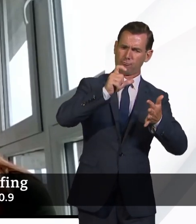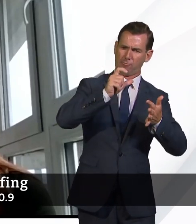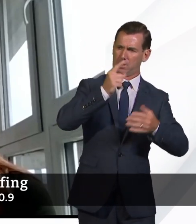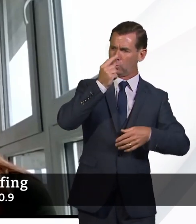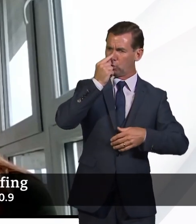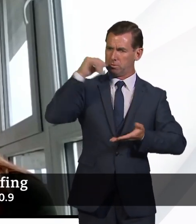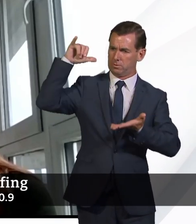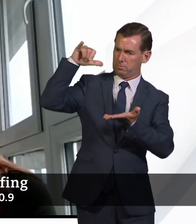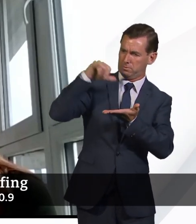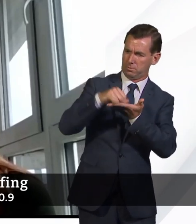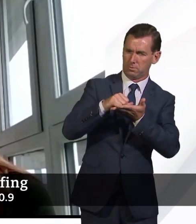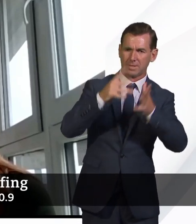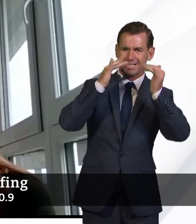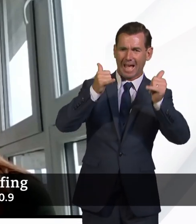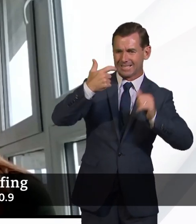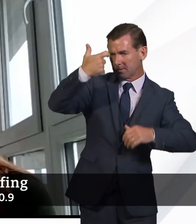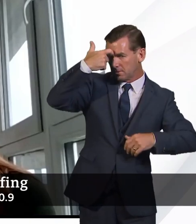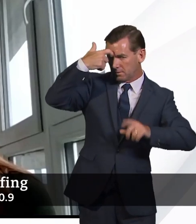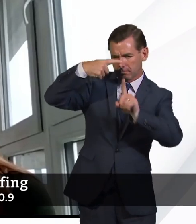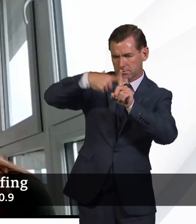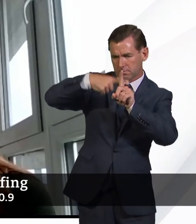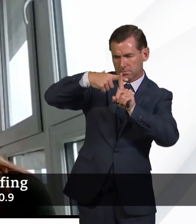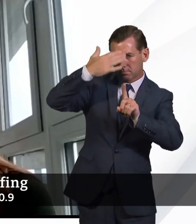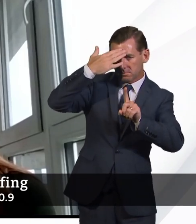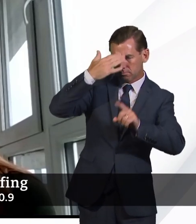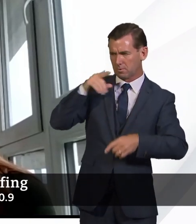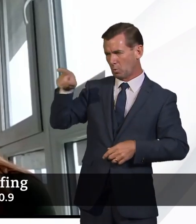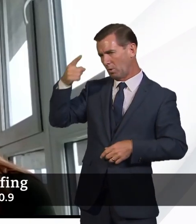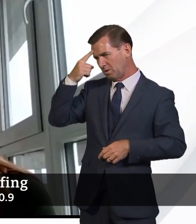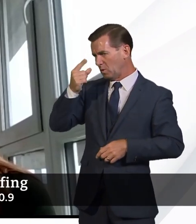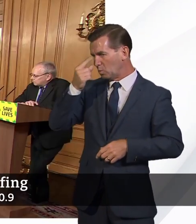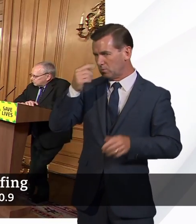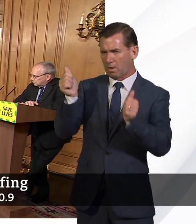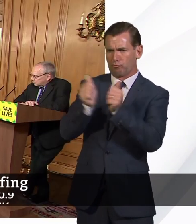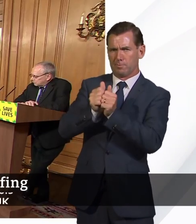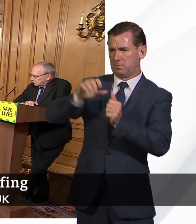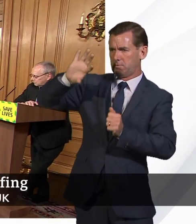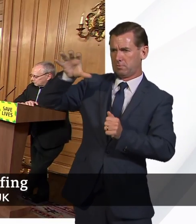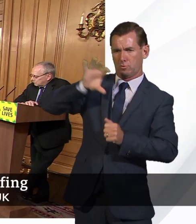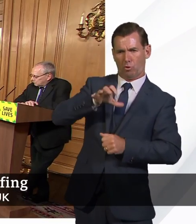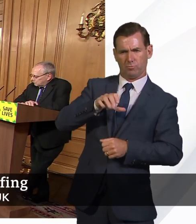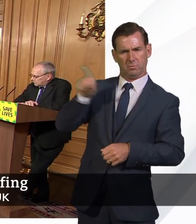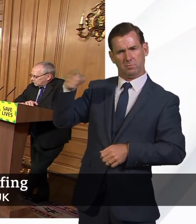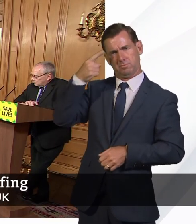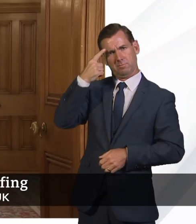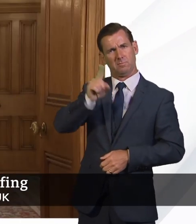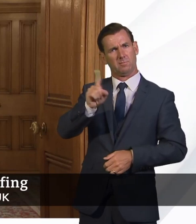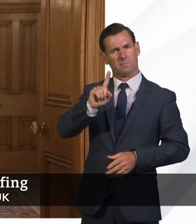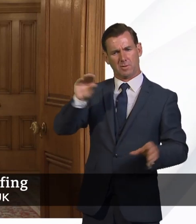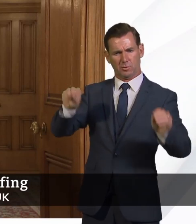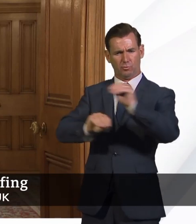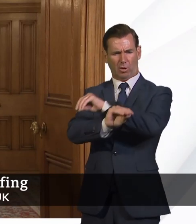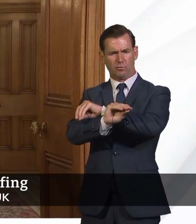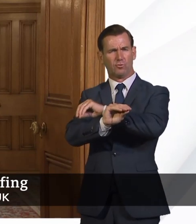airports, and obviously, you've mentioned air bridges just now. What do you personally think might be the best replacement for it? Well, as I've said before, and the